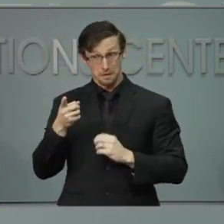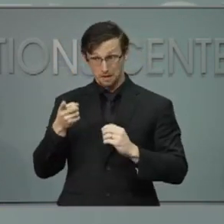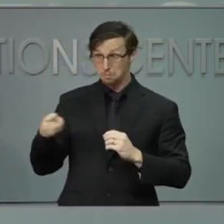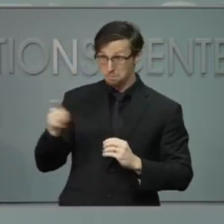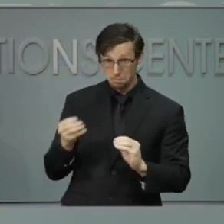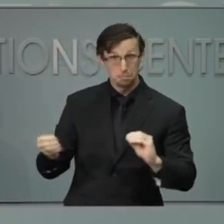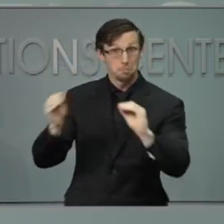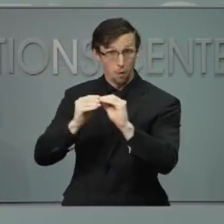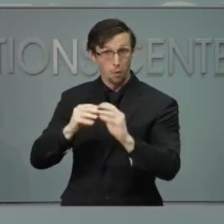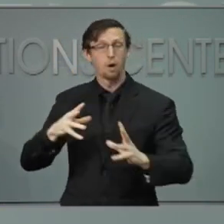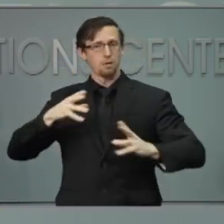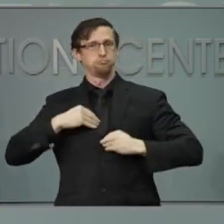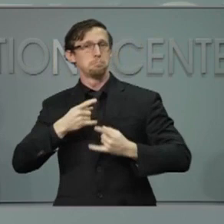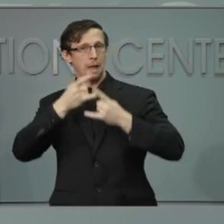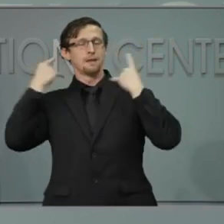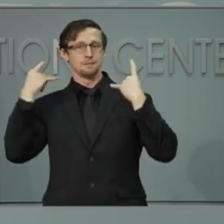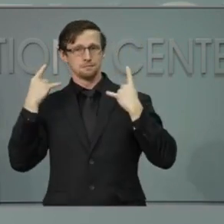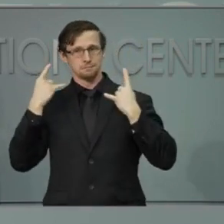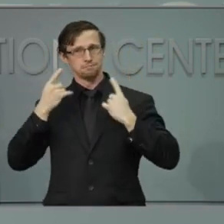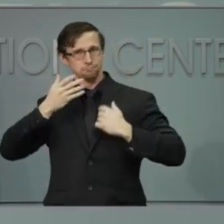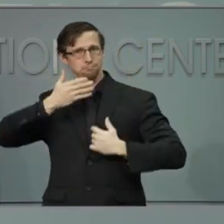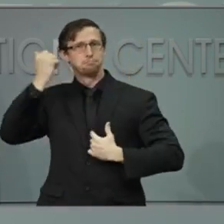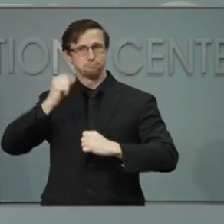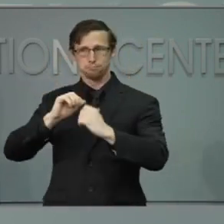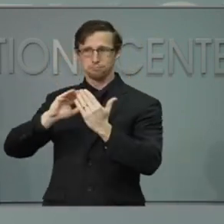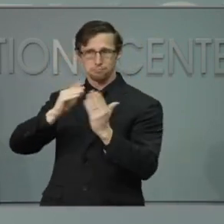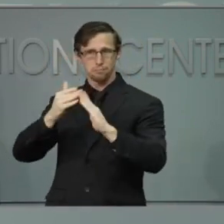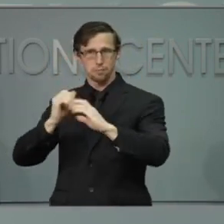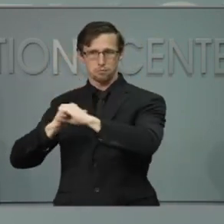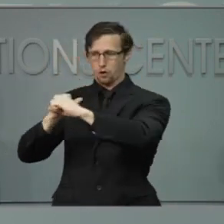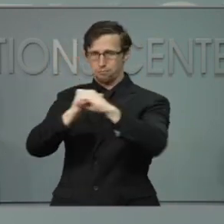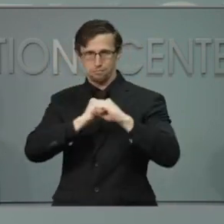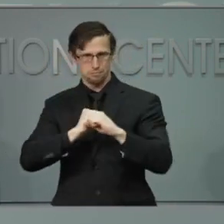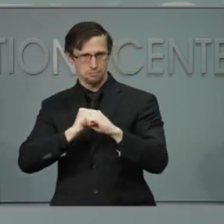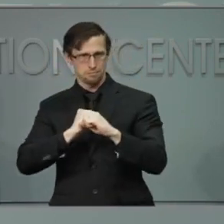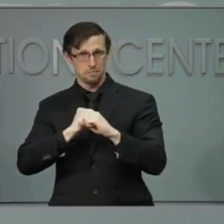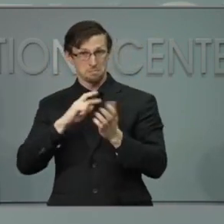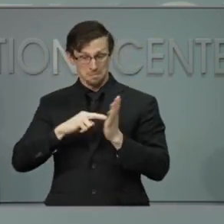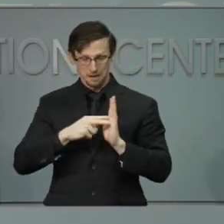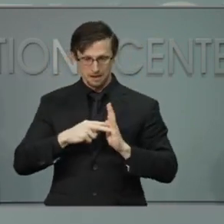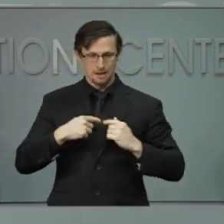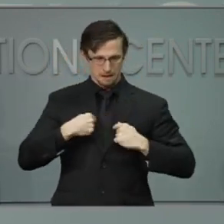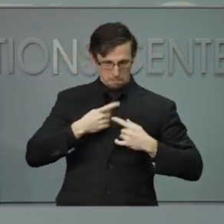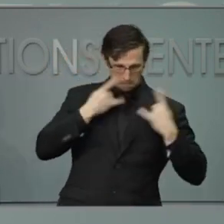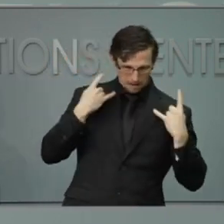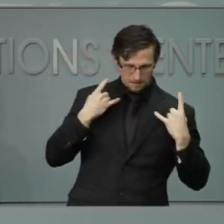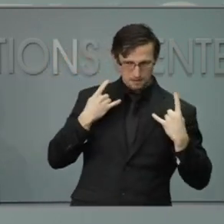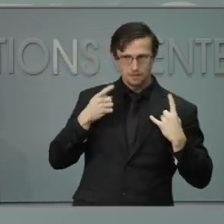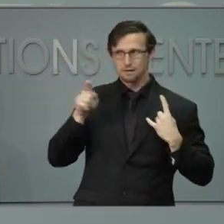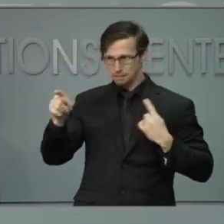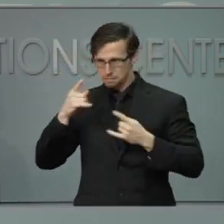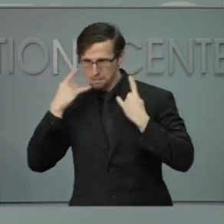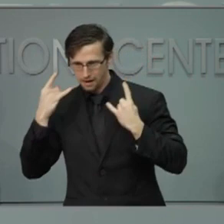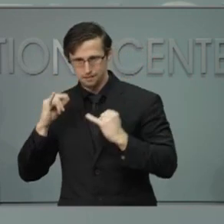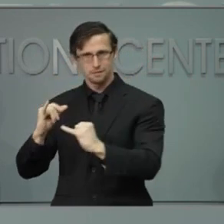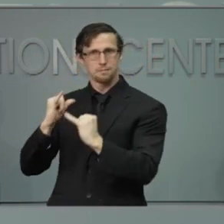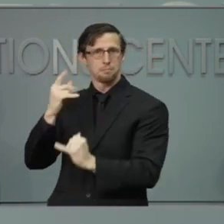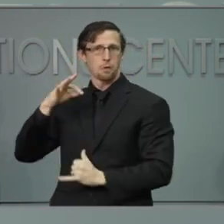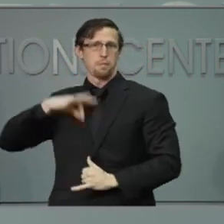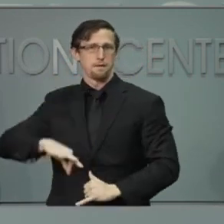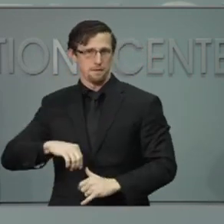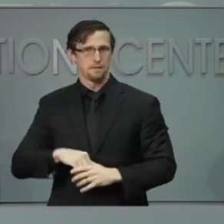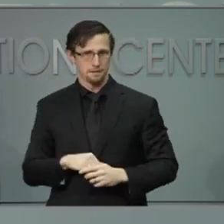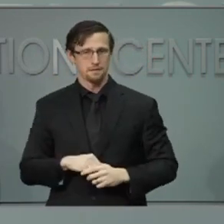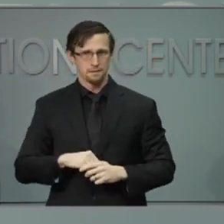the more the community is protected and therefore the more you individually benefit. With our trends where they are, I am